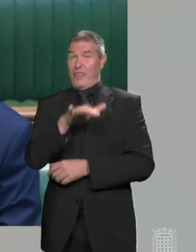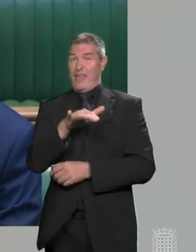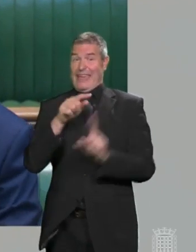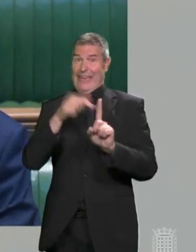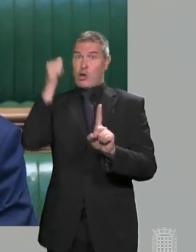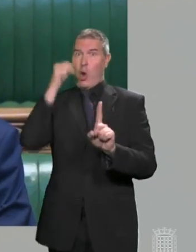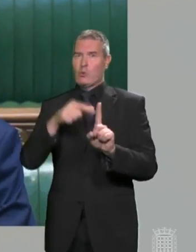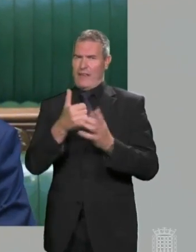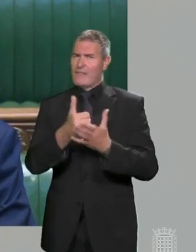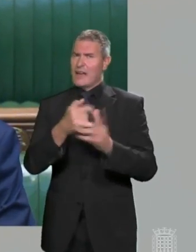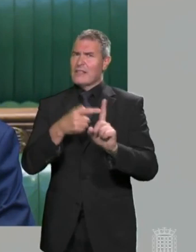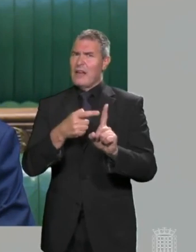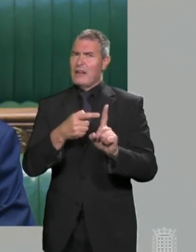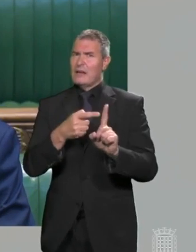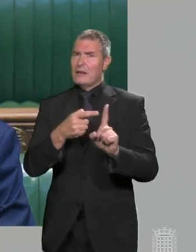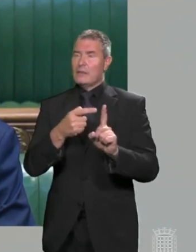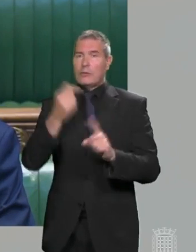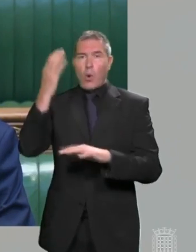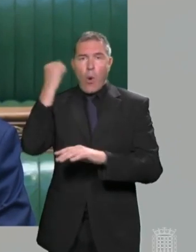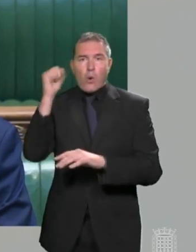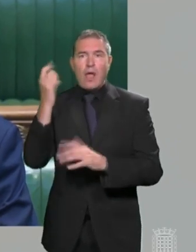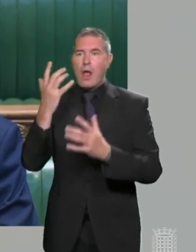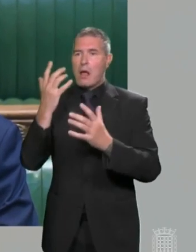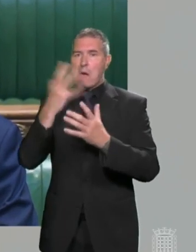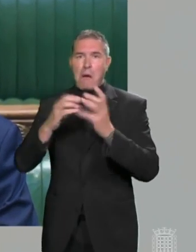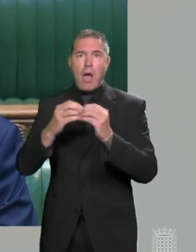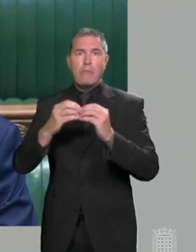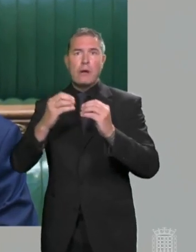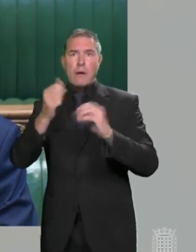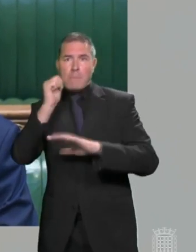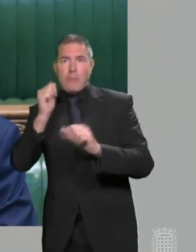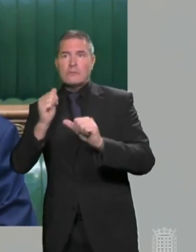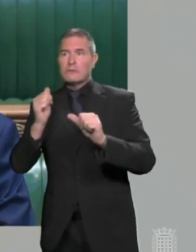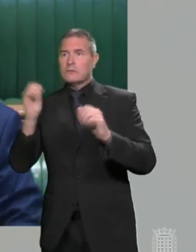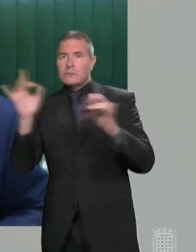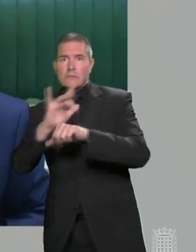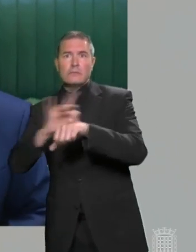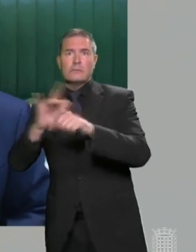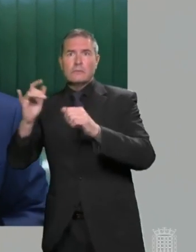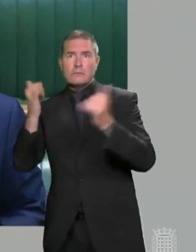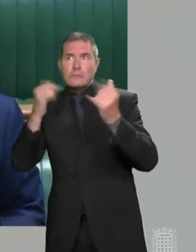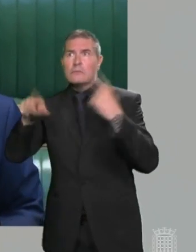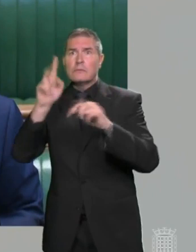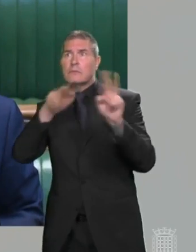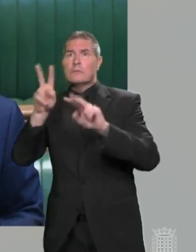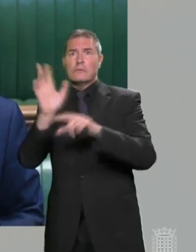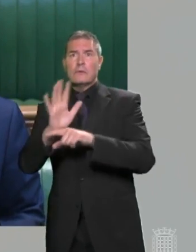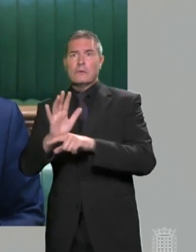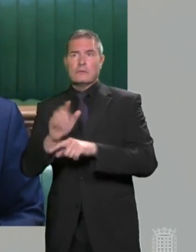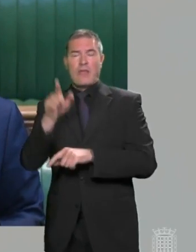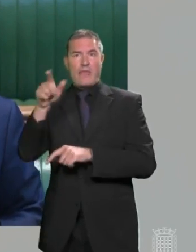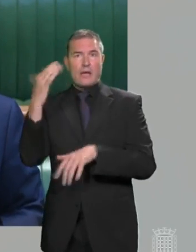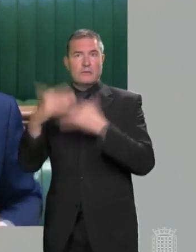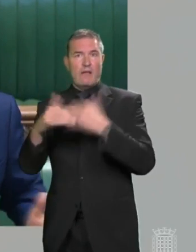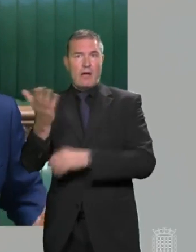And it's those in hospitality, in clubs, in pubs, the arts, tourism and travel who are paying the price of the Prime Minister's